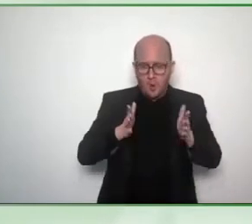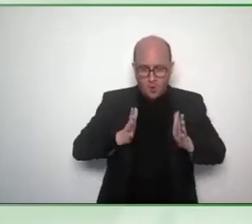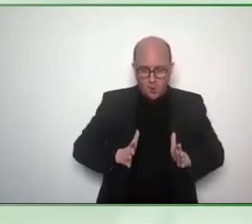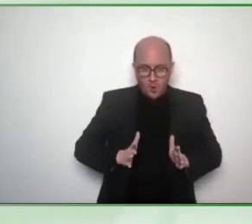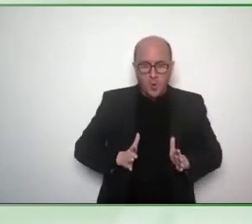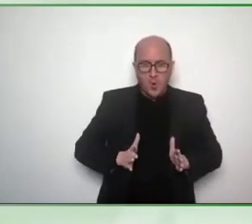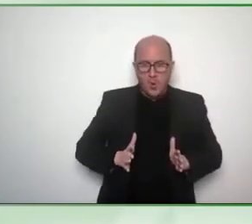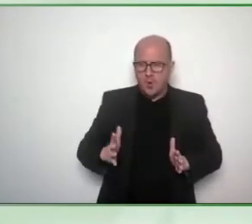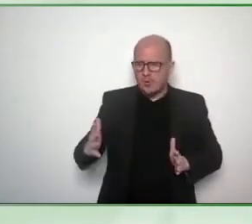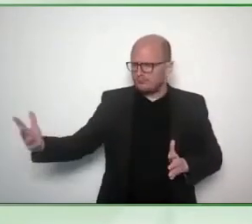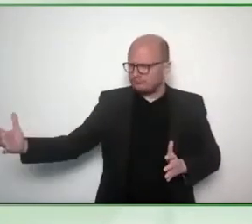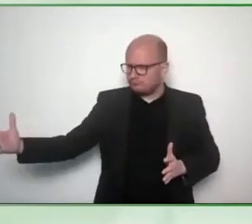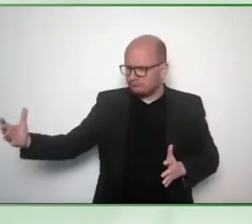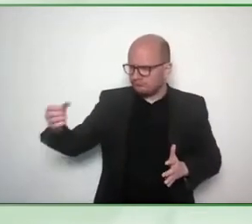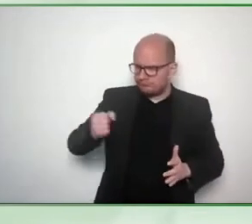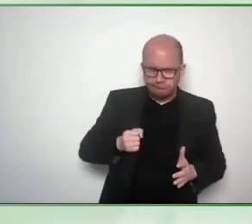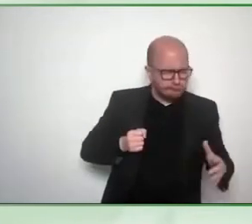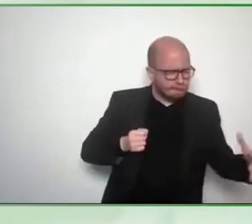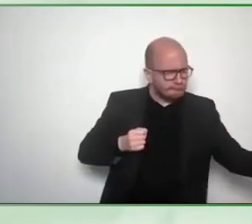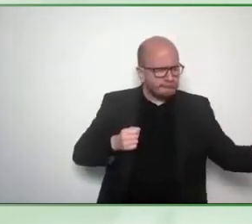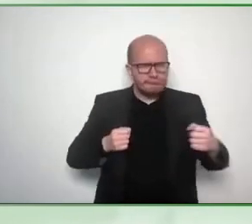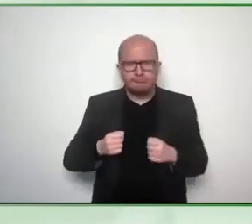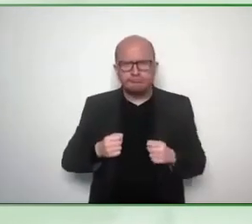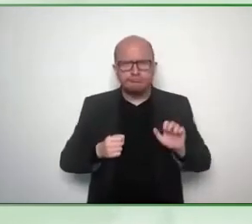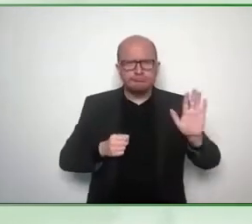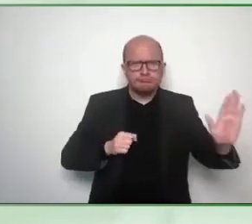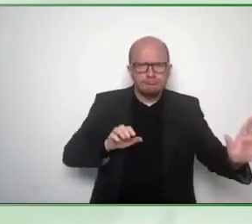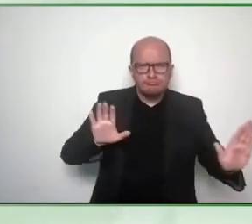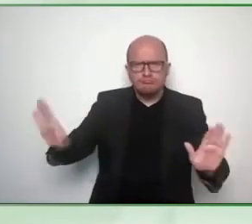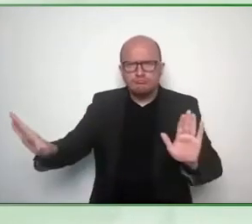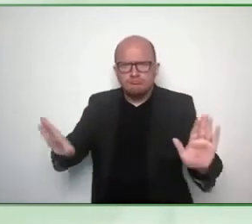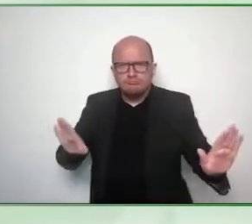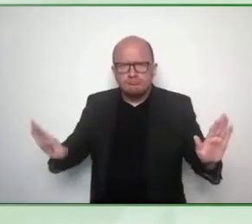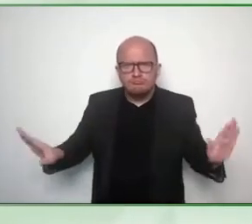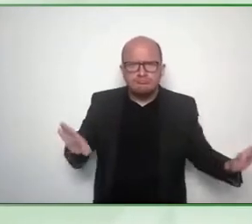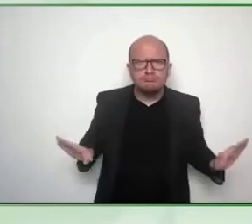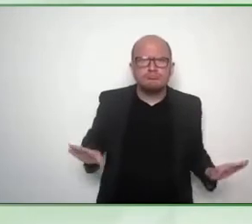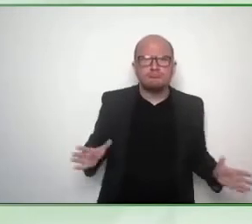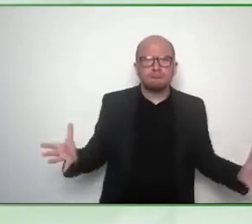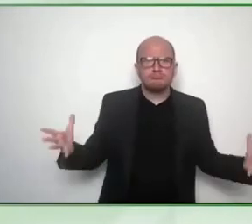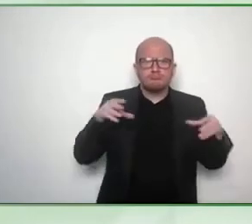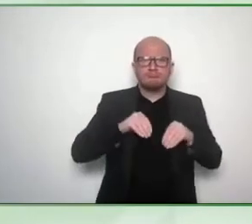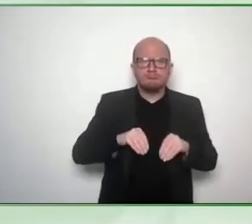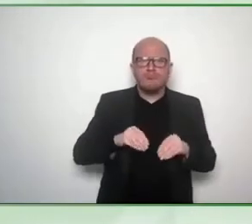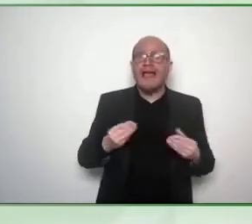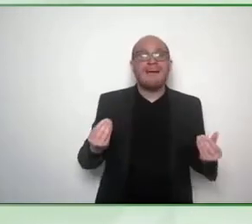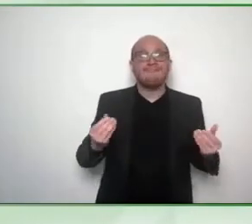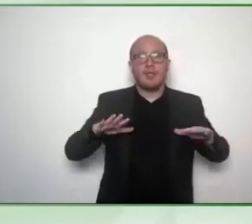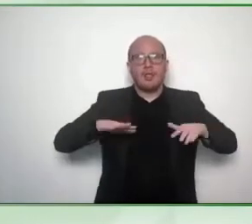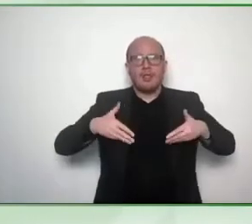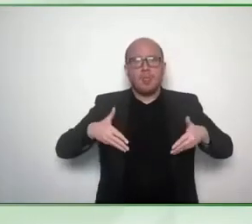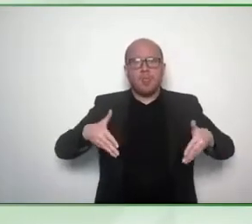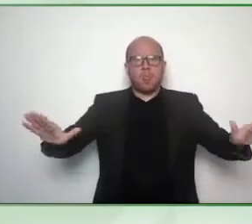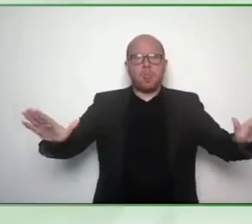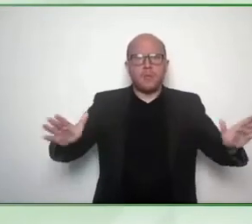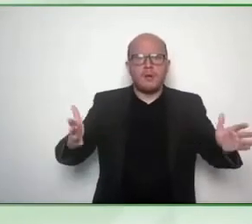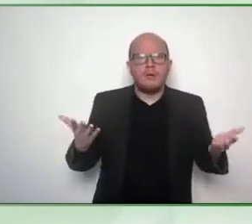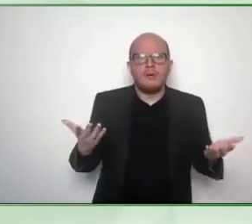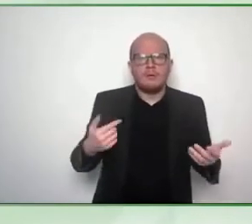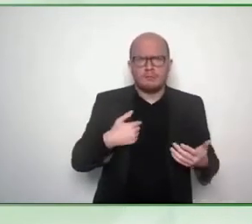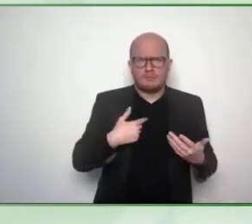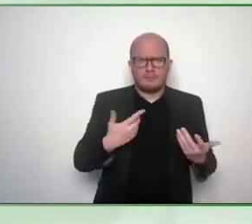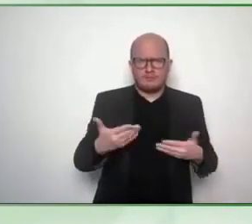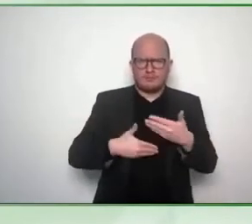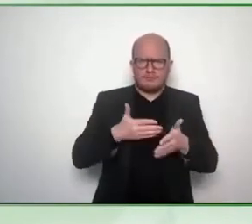being uh exclusive and focused on taking advantage of commercial opportunities and